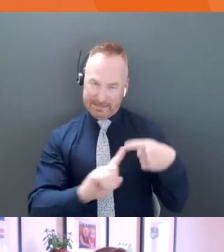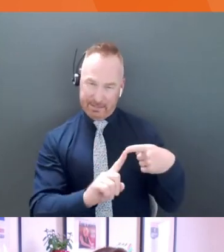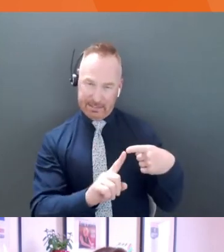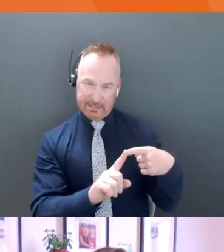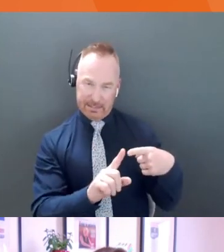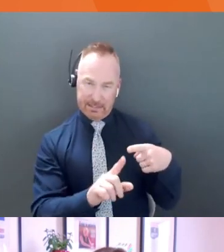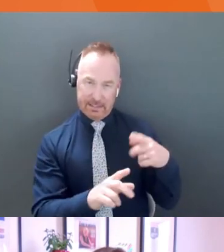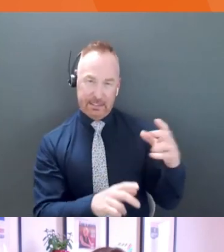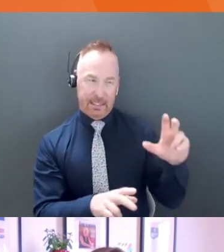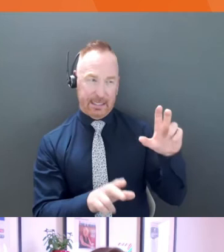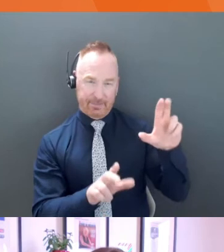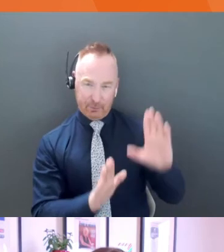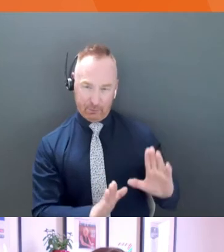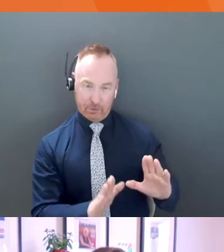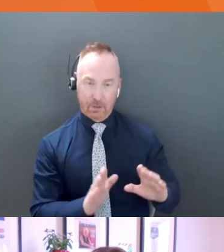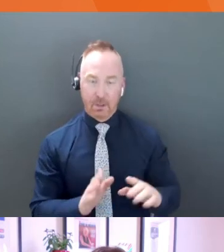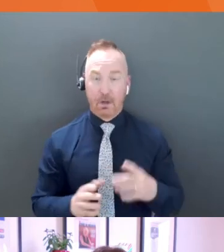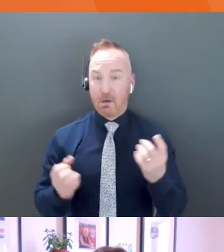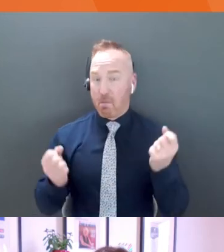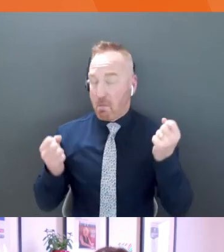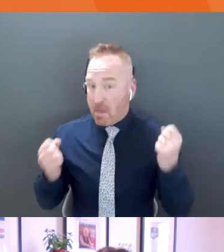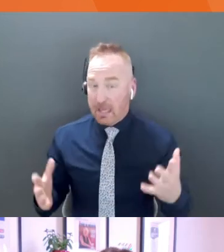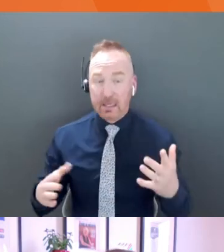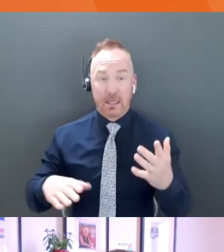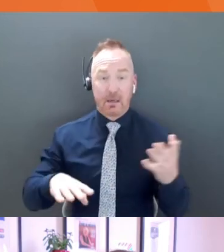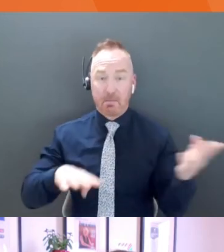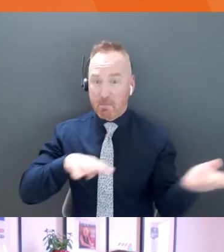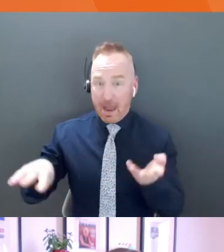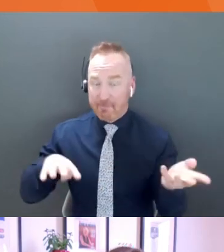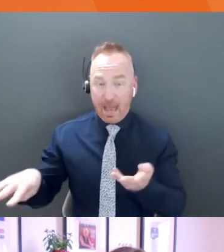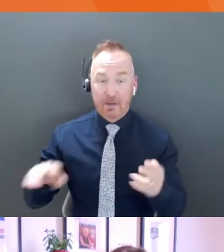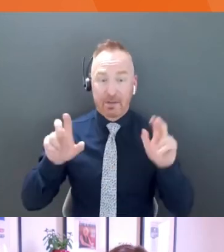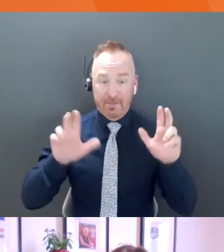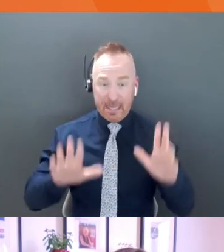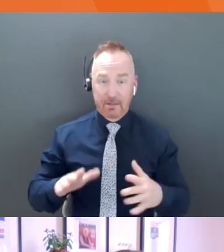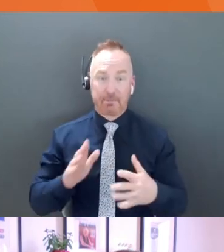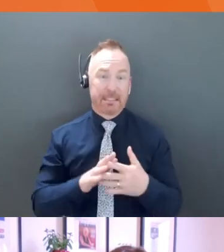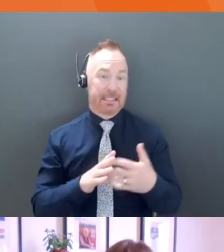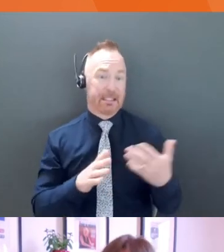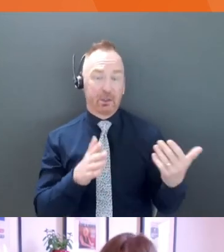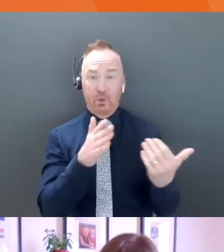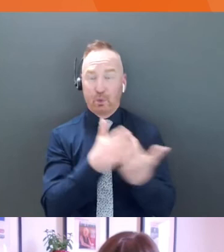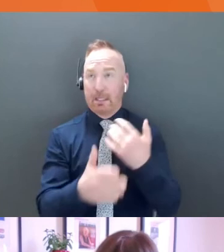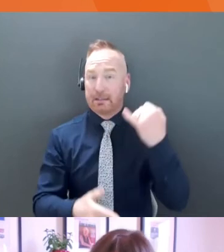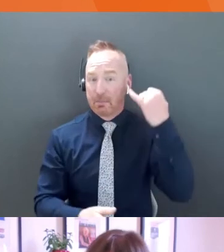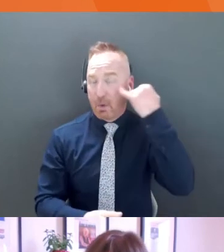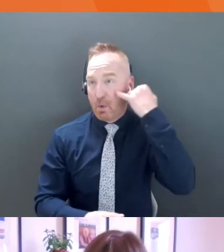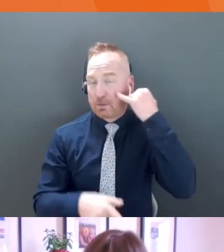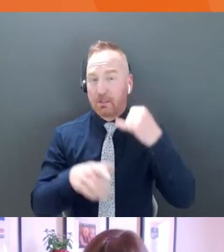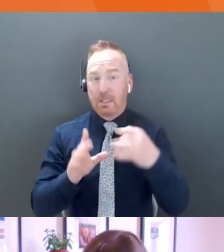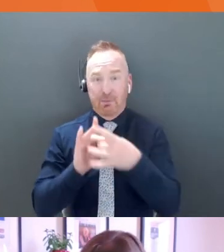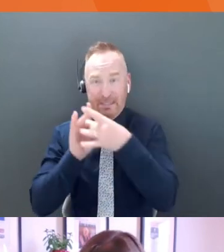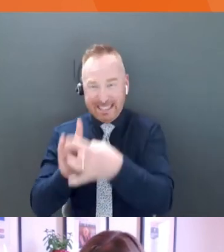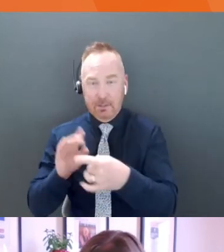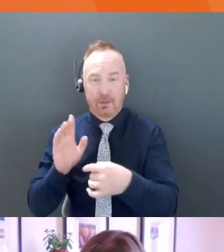manufacturing investors, like we're seeing new spaces, I think, especially with supply chain, like you can definitely make an